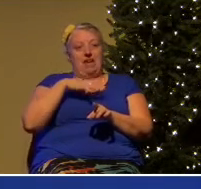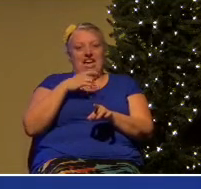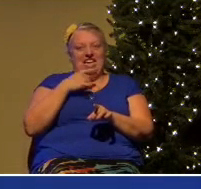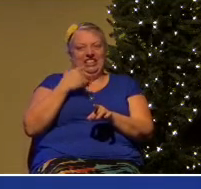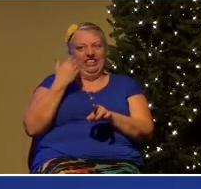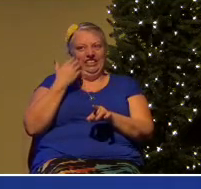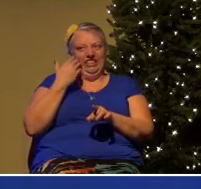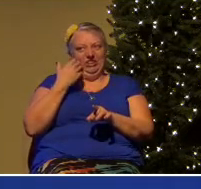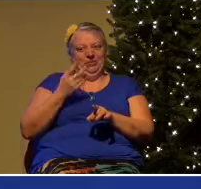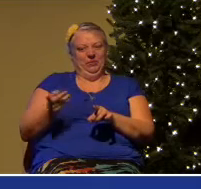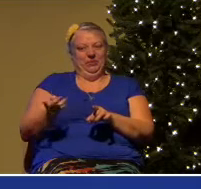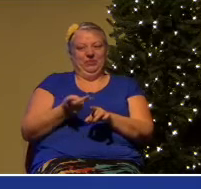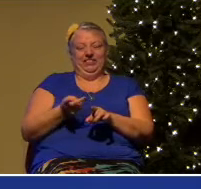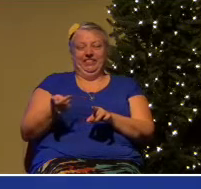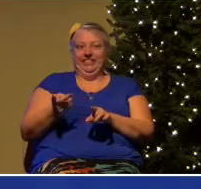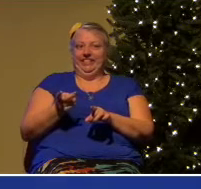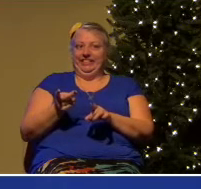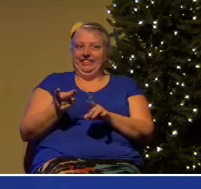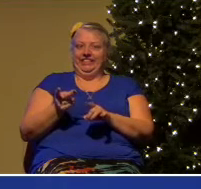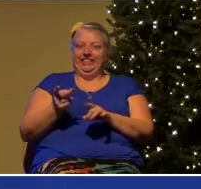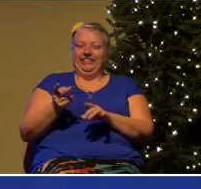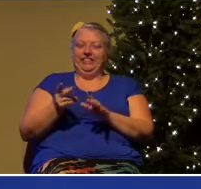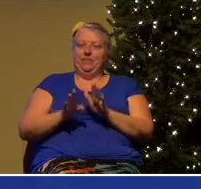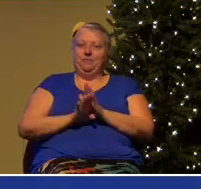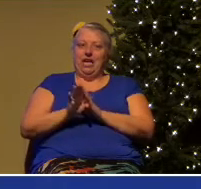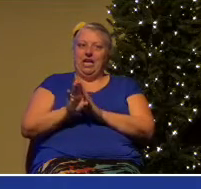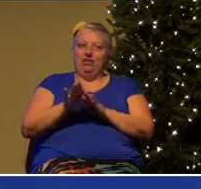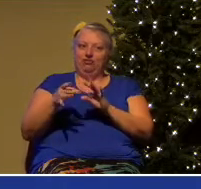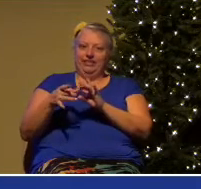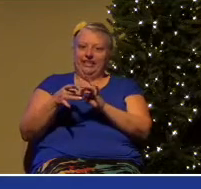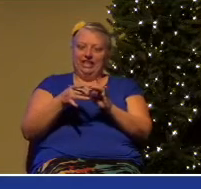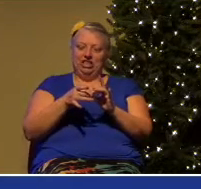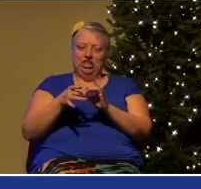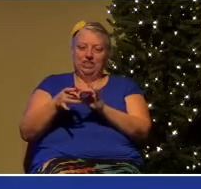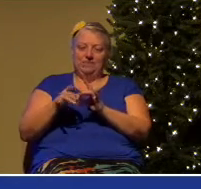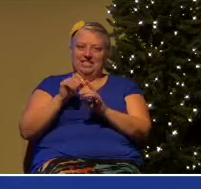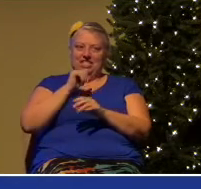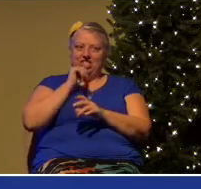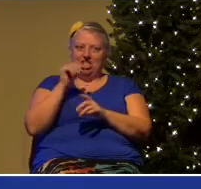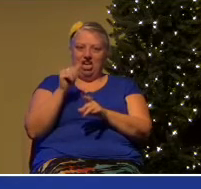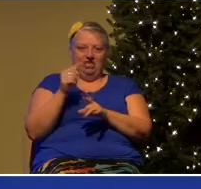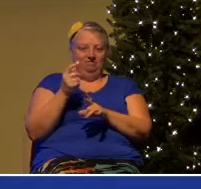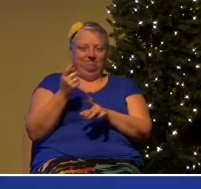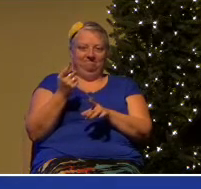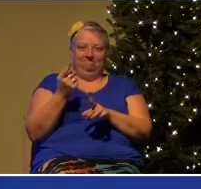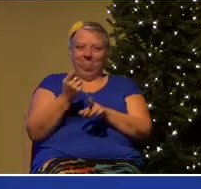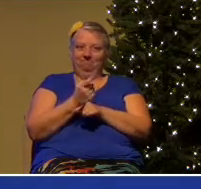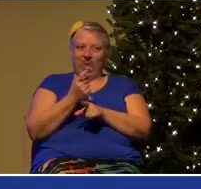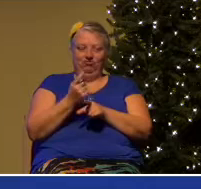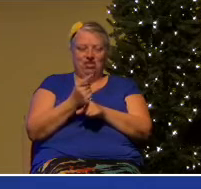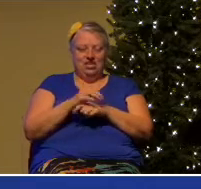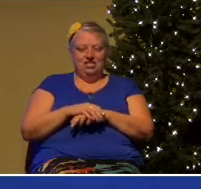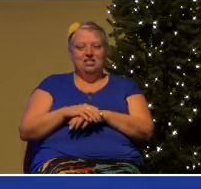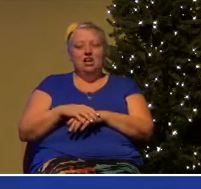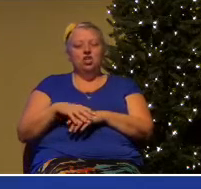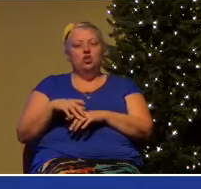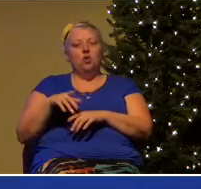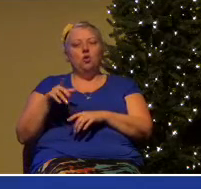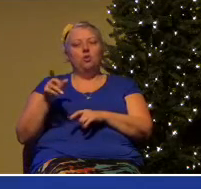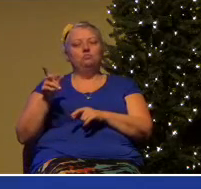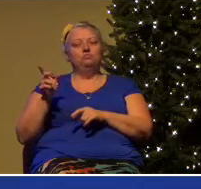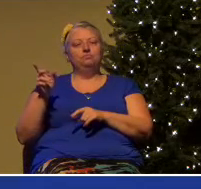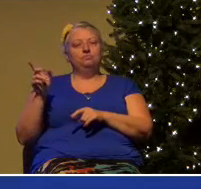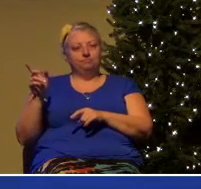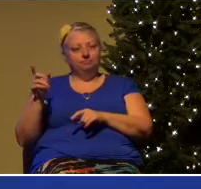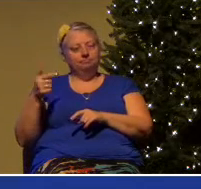And I said, well, let me talk with her. And so, he arranged a meeting with herself and myself. And I believe my wife